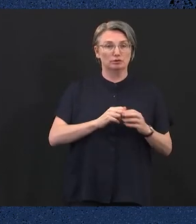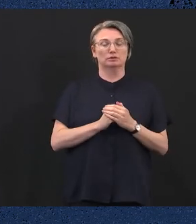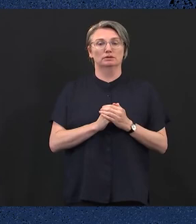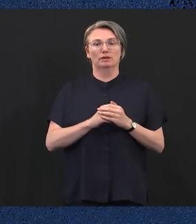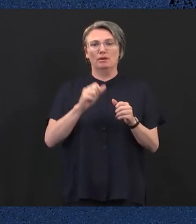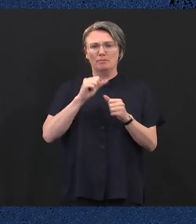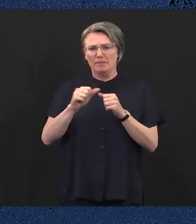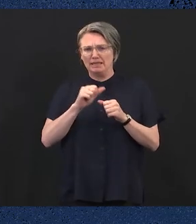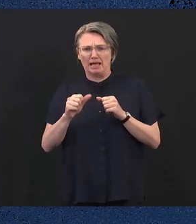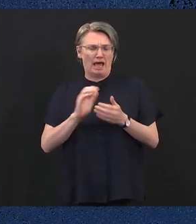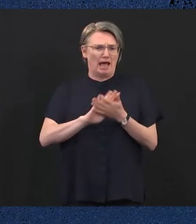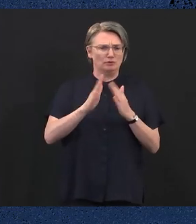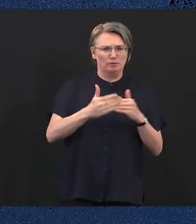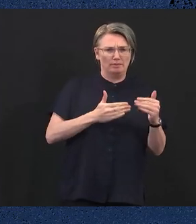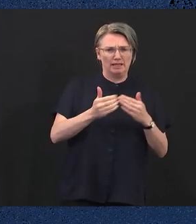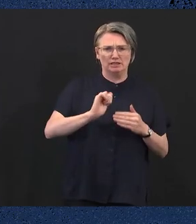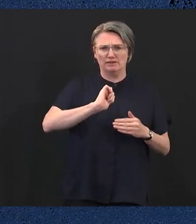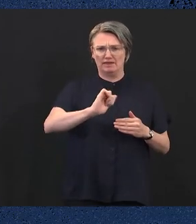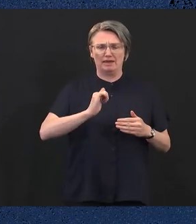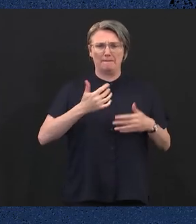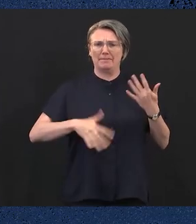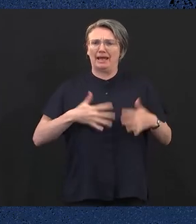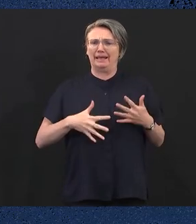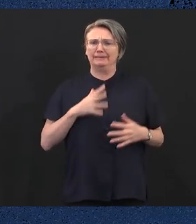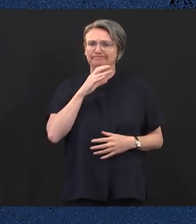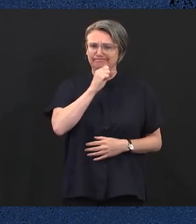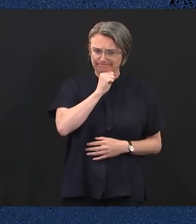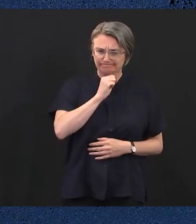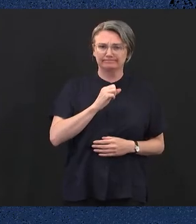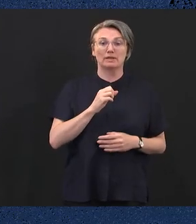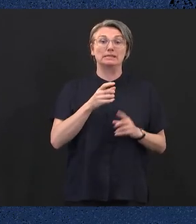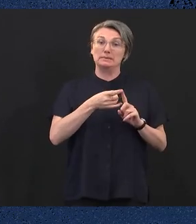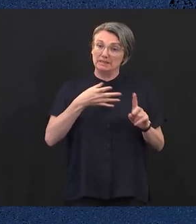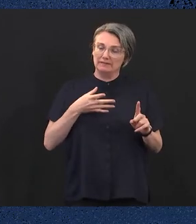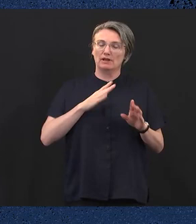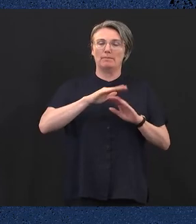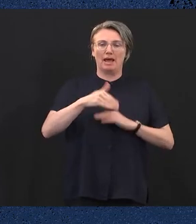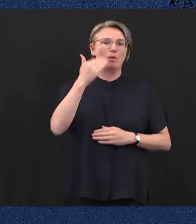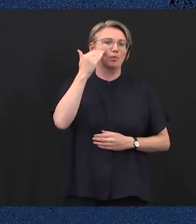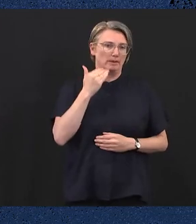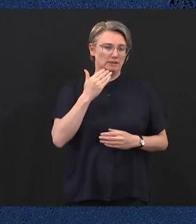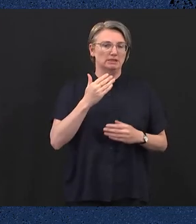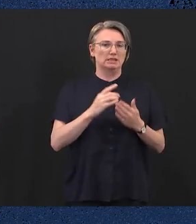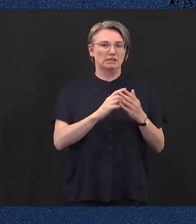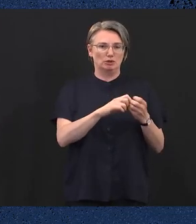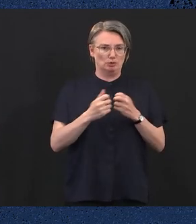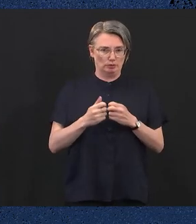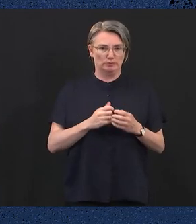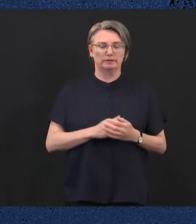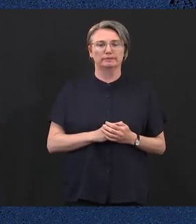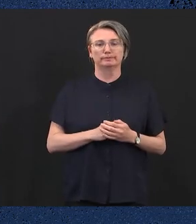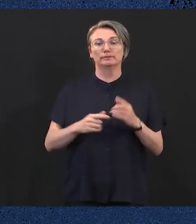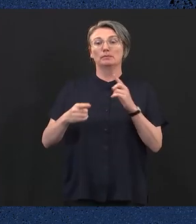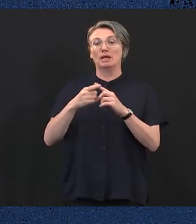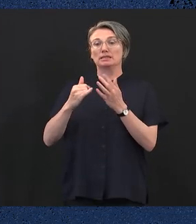for diseases that specifically impact women. The government will expand its network of sexual and reproductive